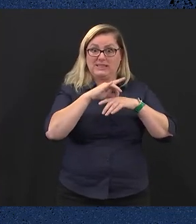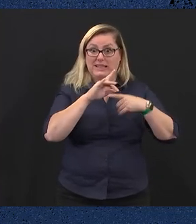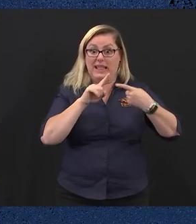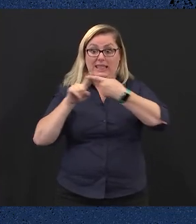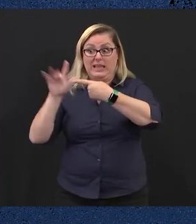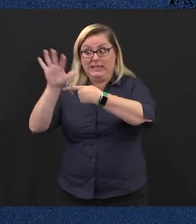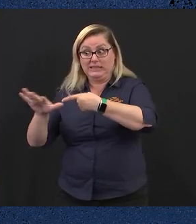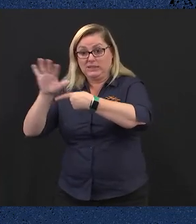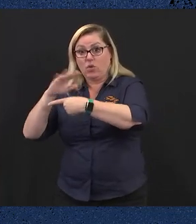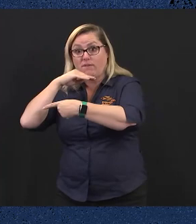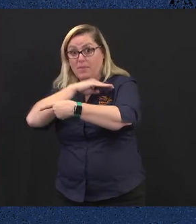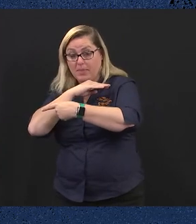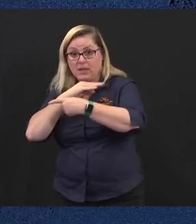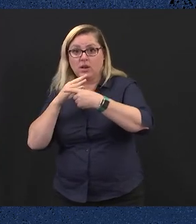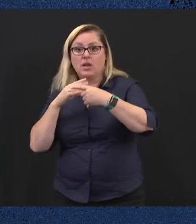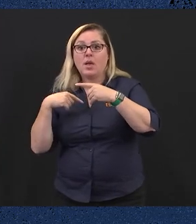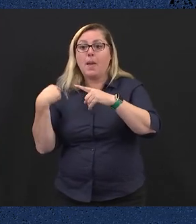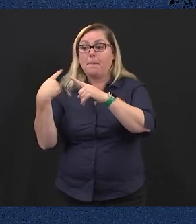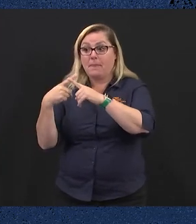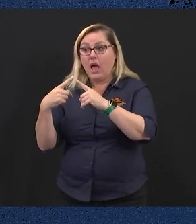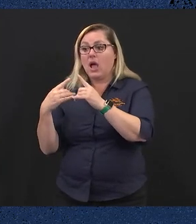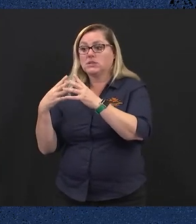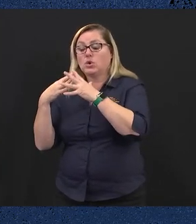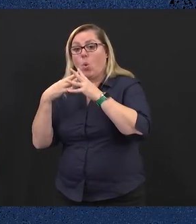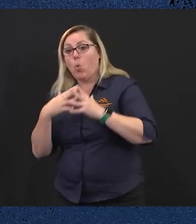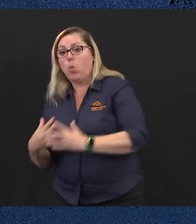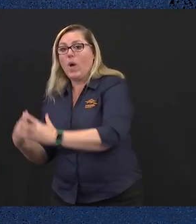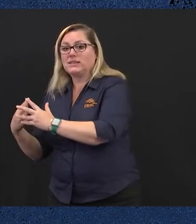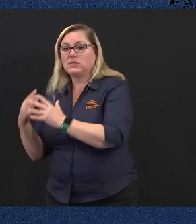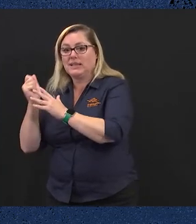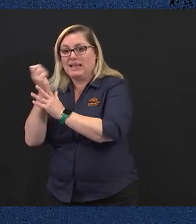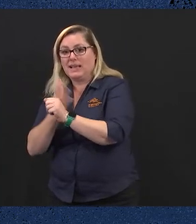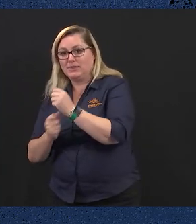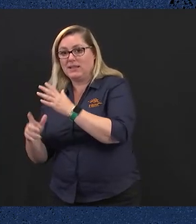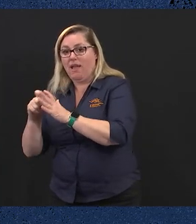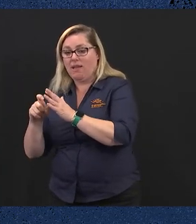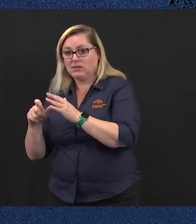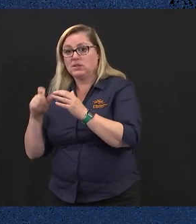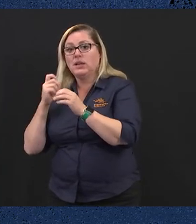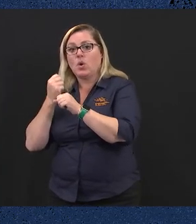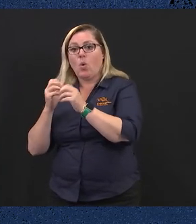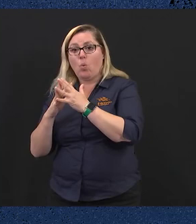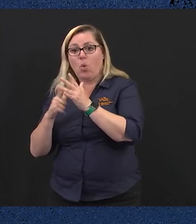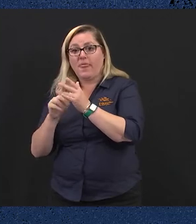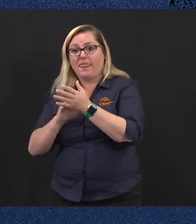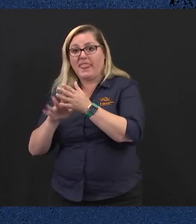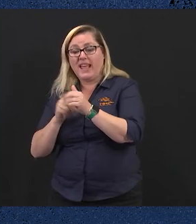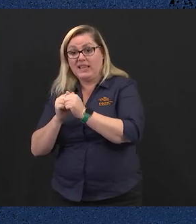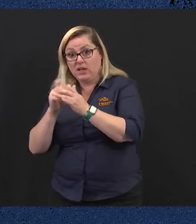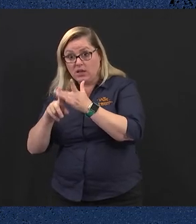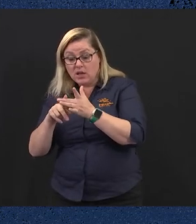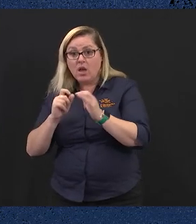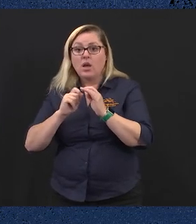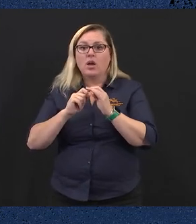Gippsland Hospital and upgrades to Wontaggie Hospital, Austin Hospital, Dandenong Hospital, Northern Hospital